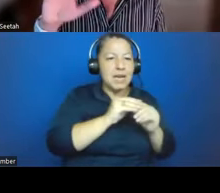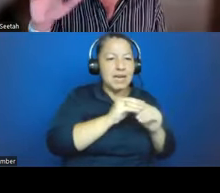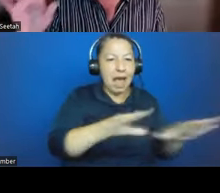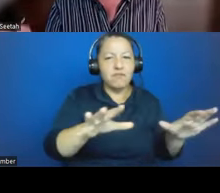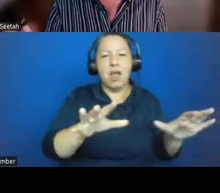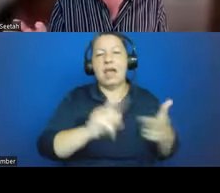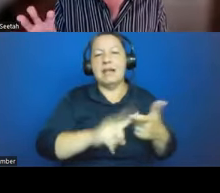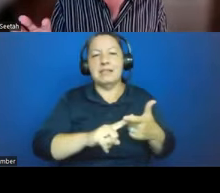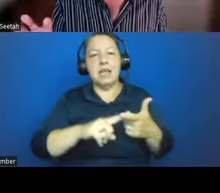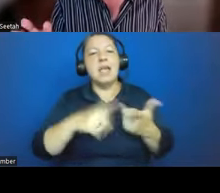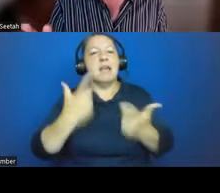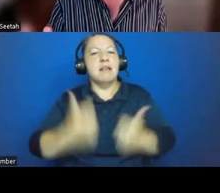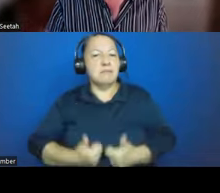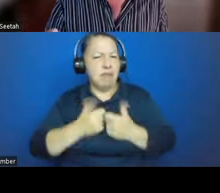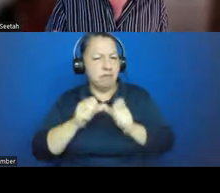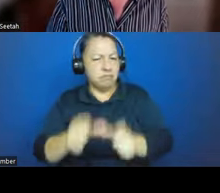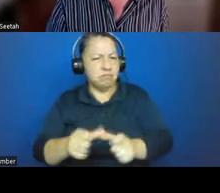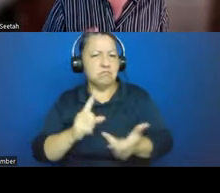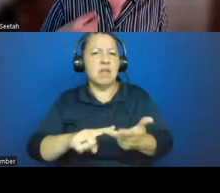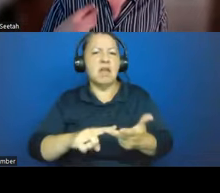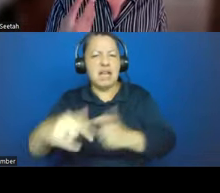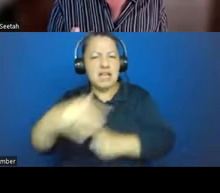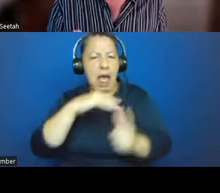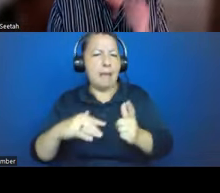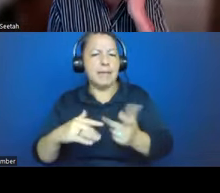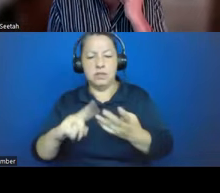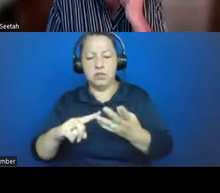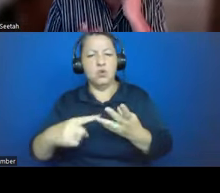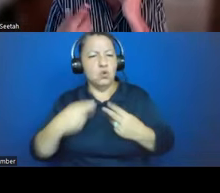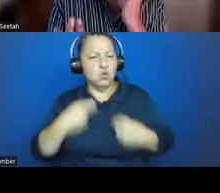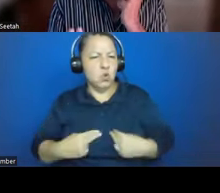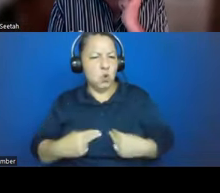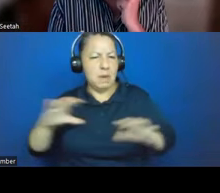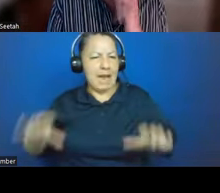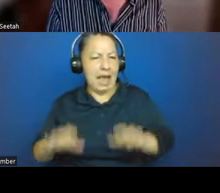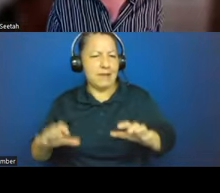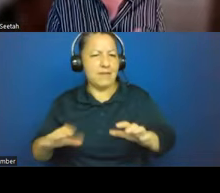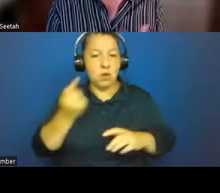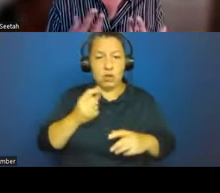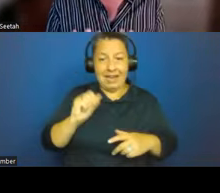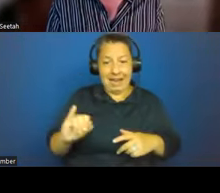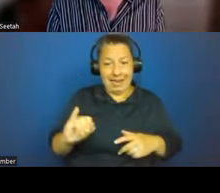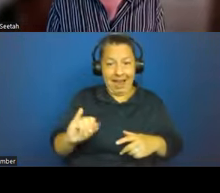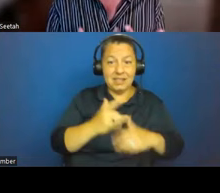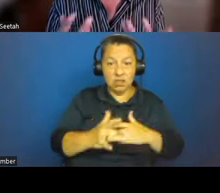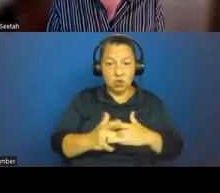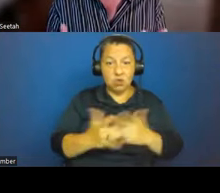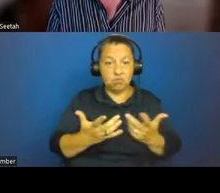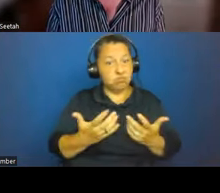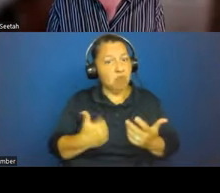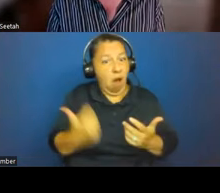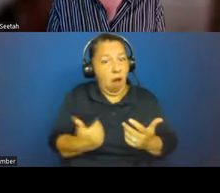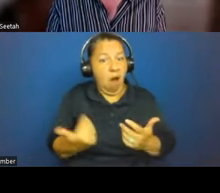climate and human activity. And our AI, although we're still at an early stage, is already revealing some